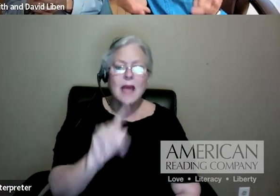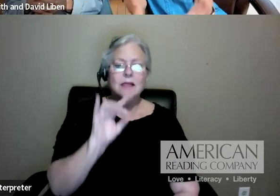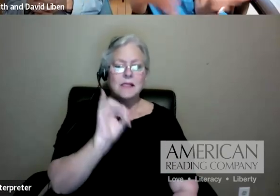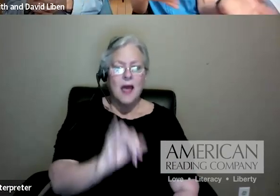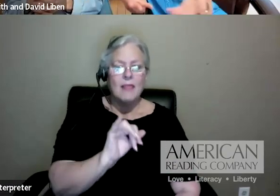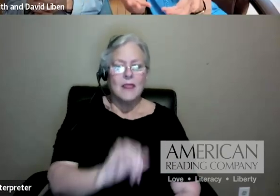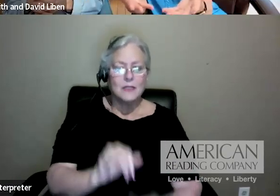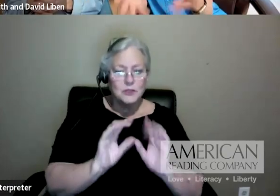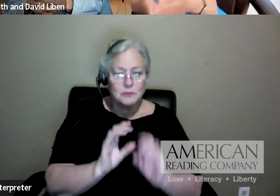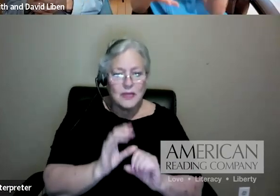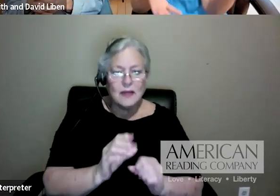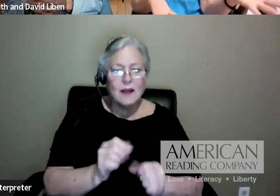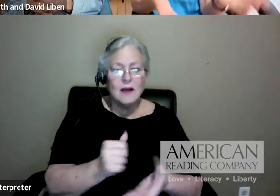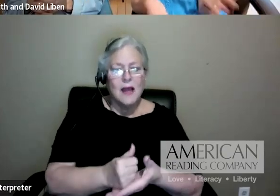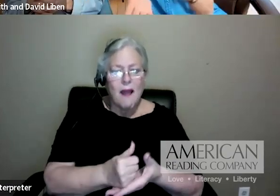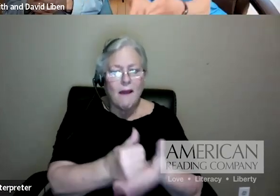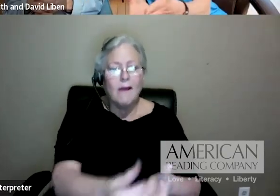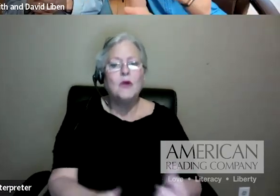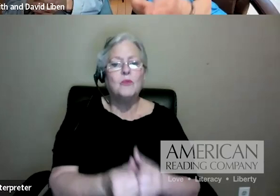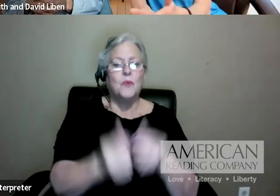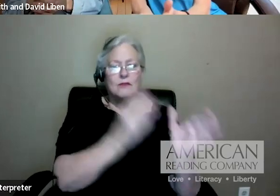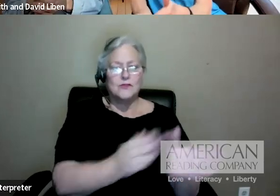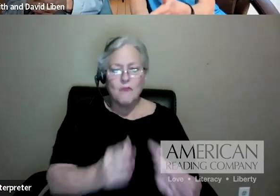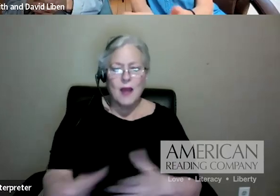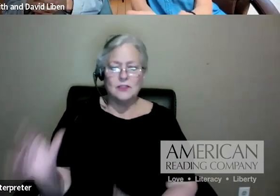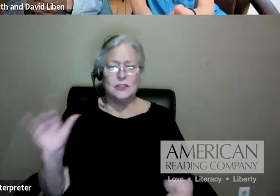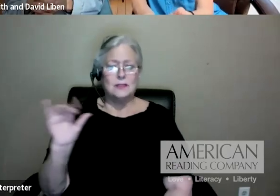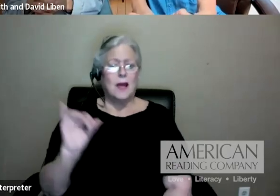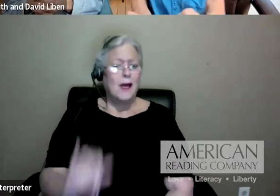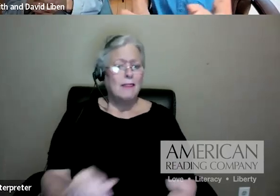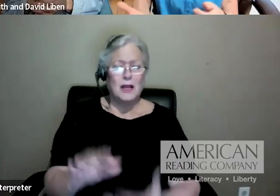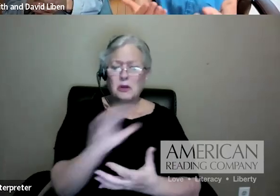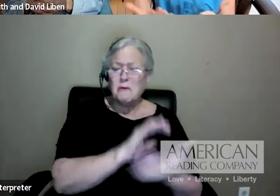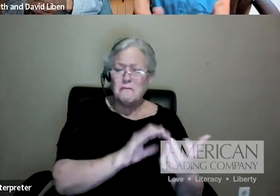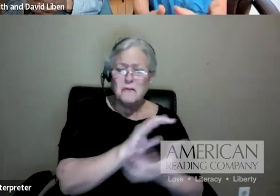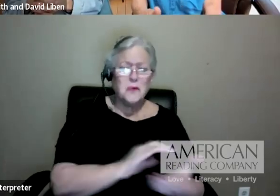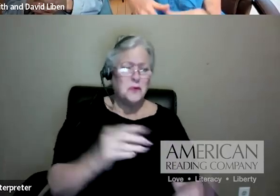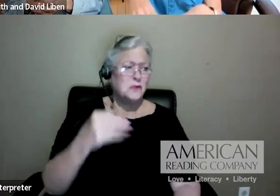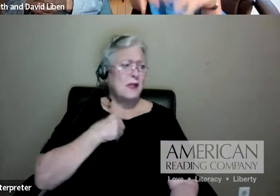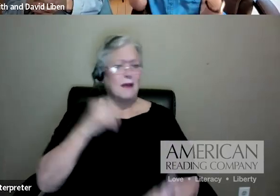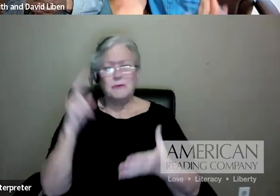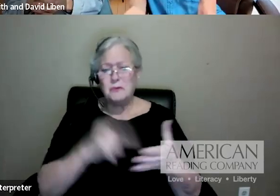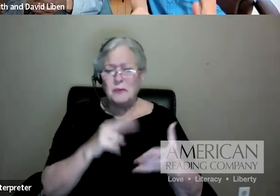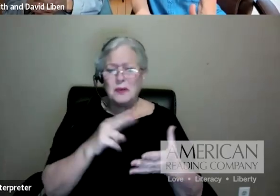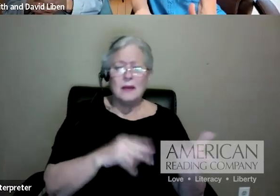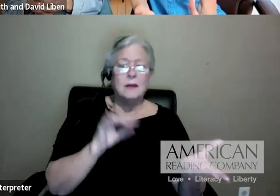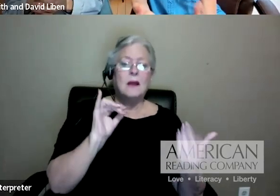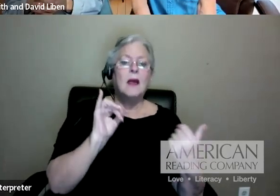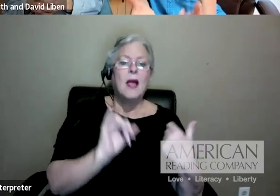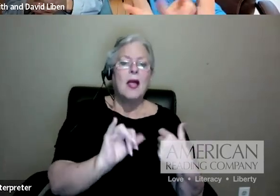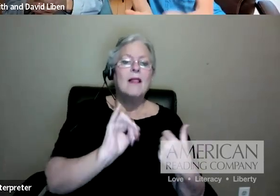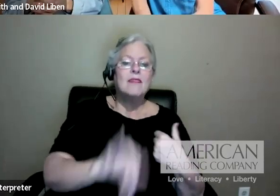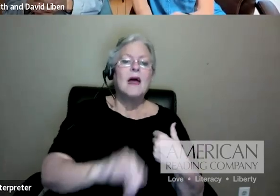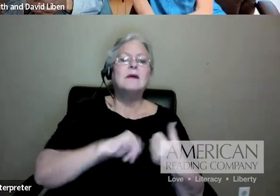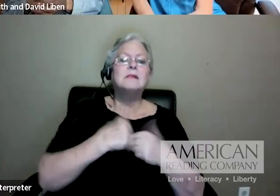they get confused. So they have to do something. You have to reread. They have to do... You know, they have to monitor their comprehension more carefully. That's how they learn to be good